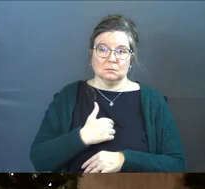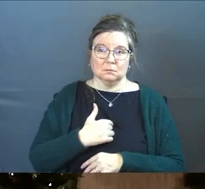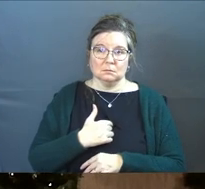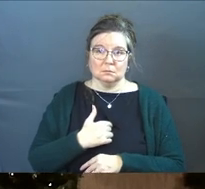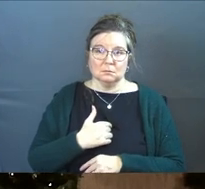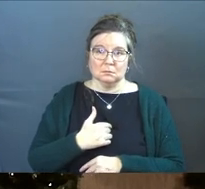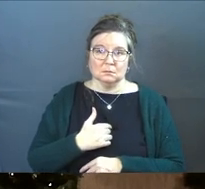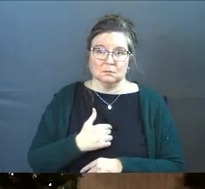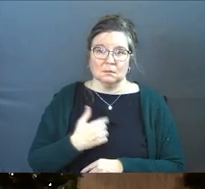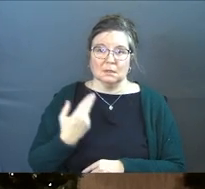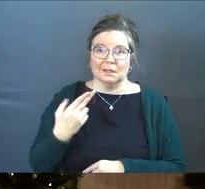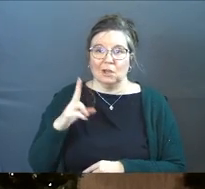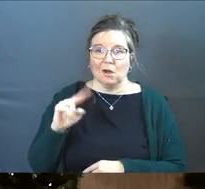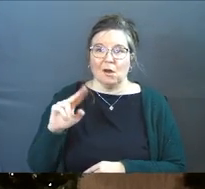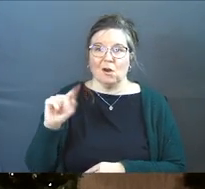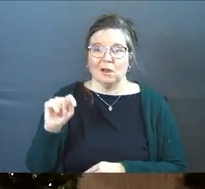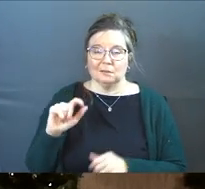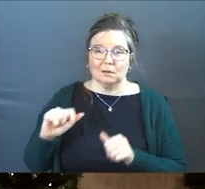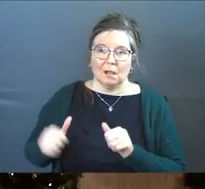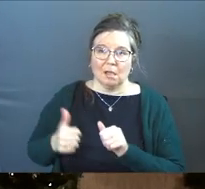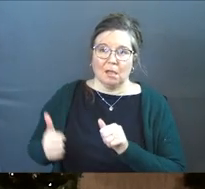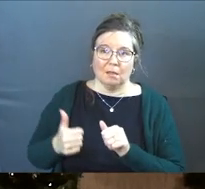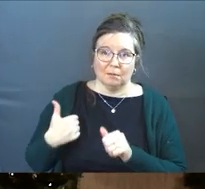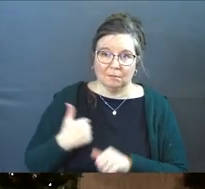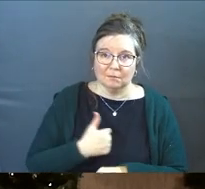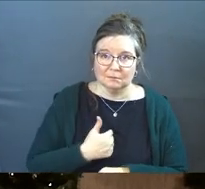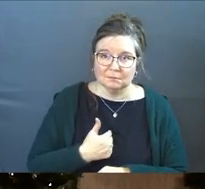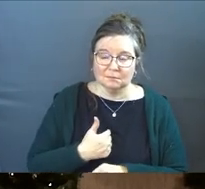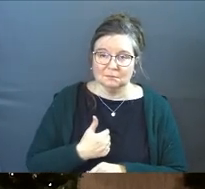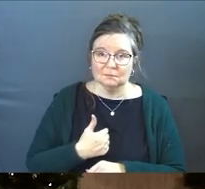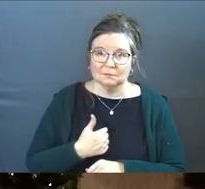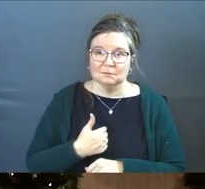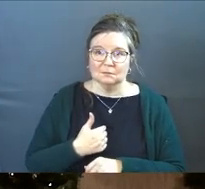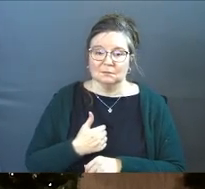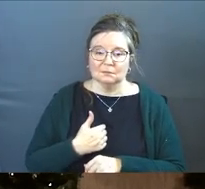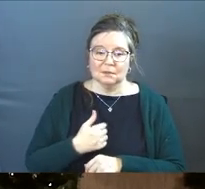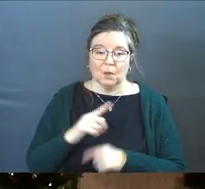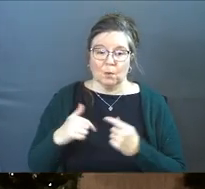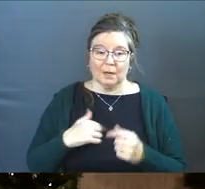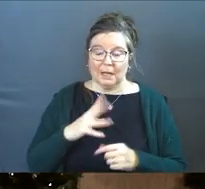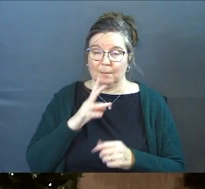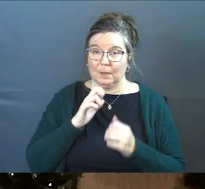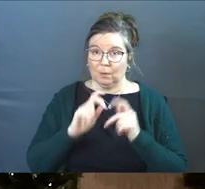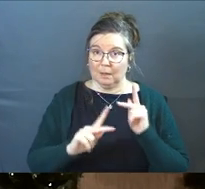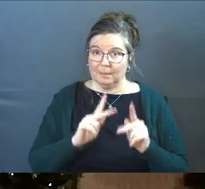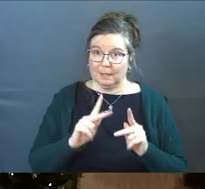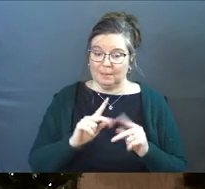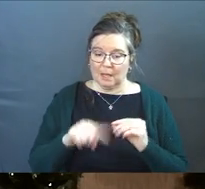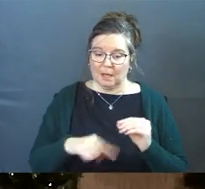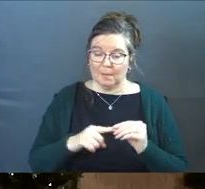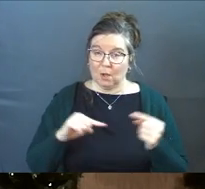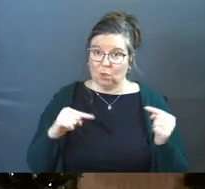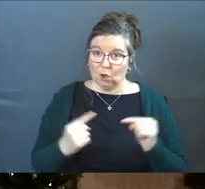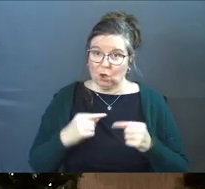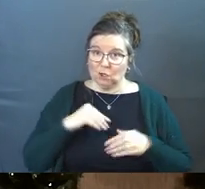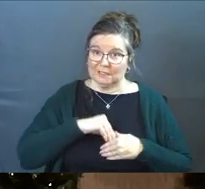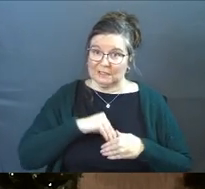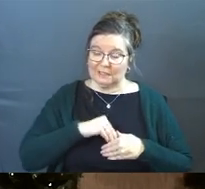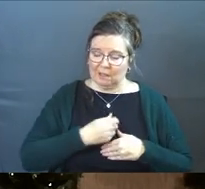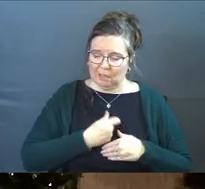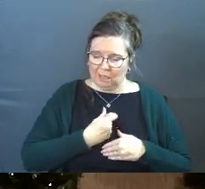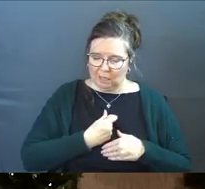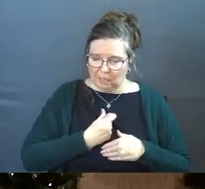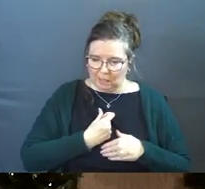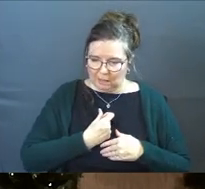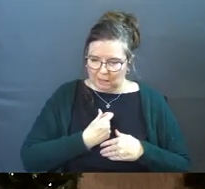There are hurts that haunt us. And when I speak with people about the hurts that